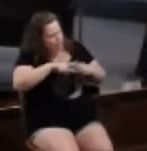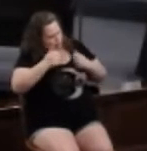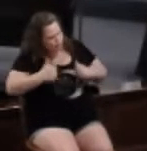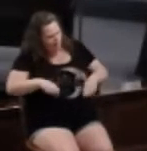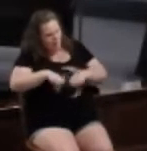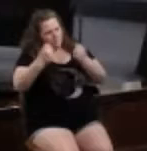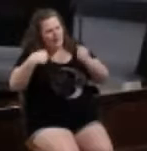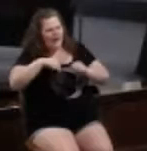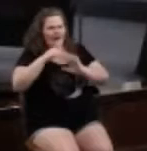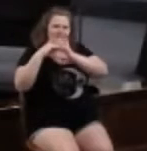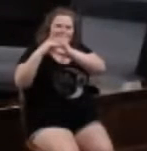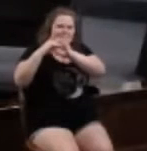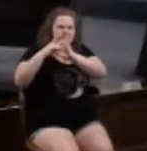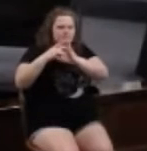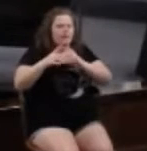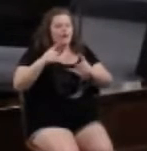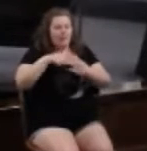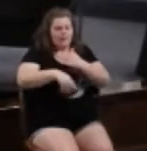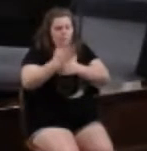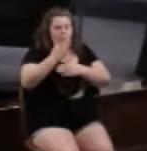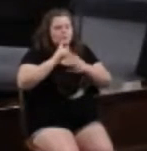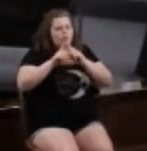This morning I want to talk about three storms.